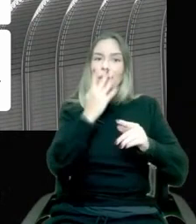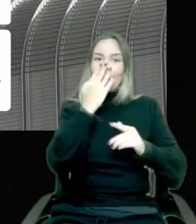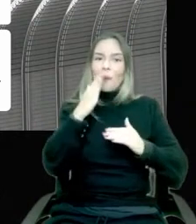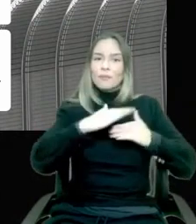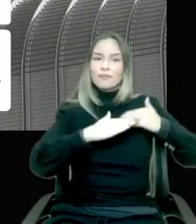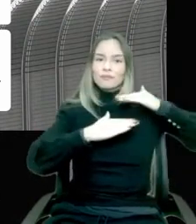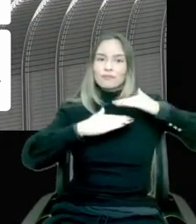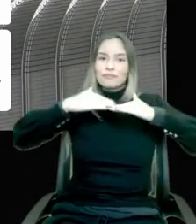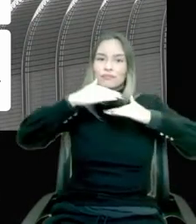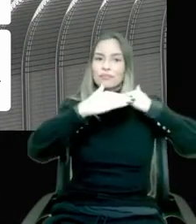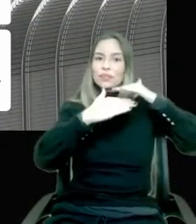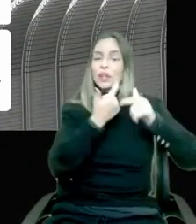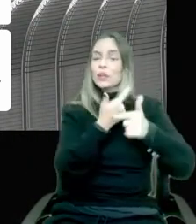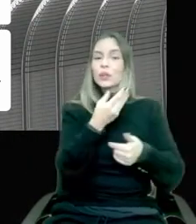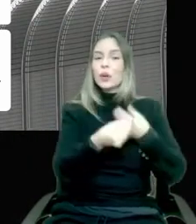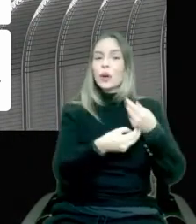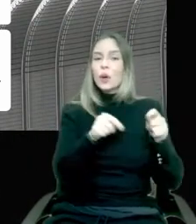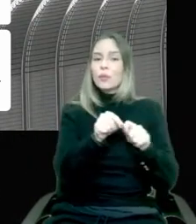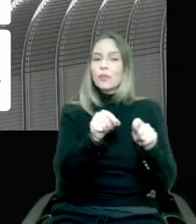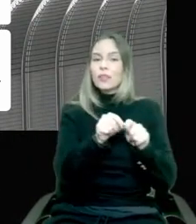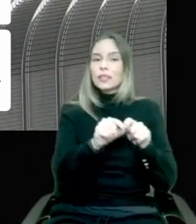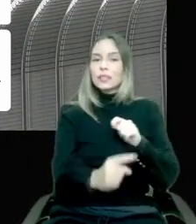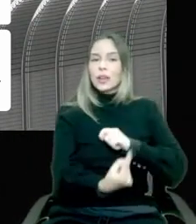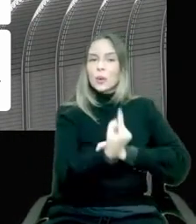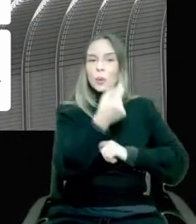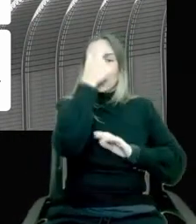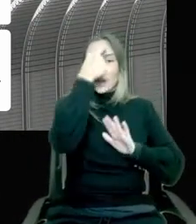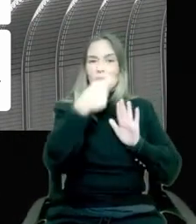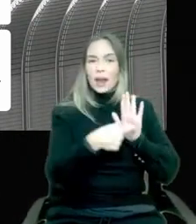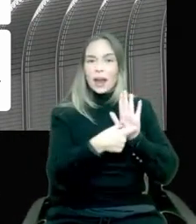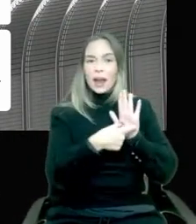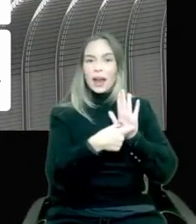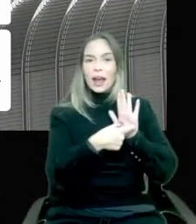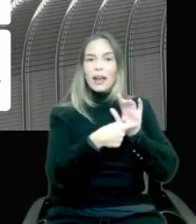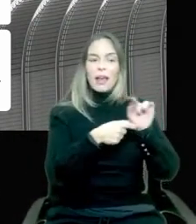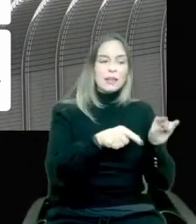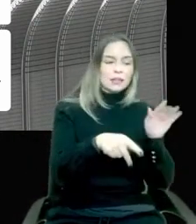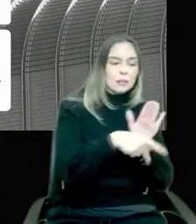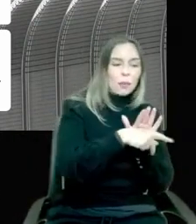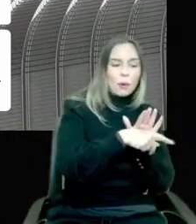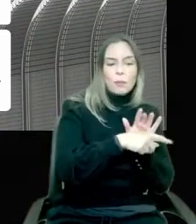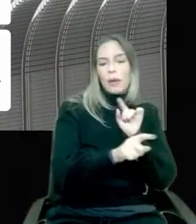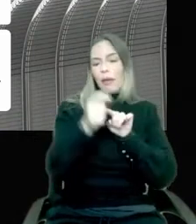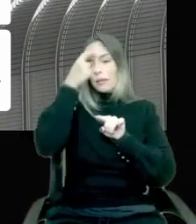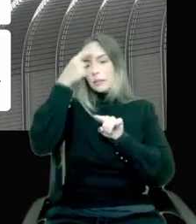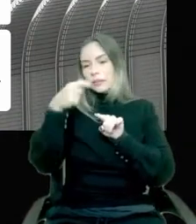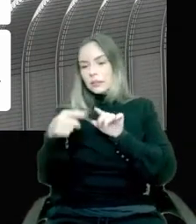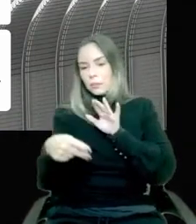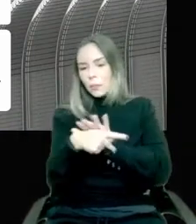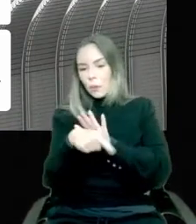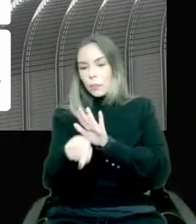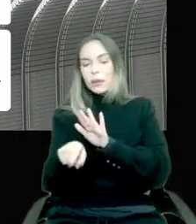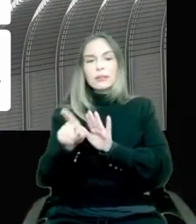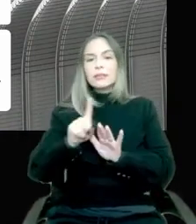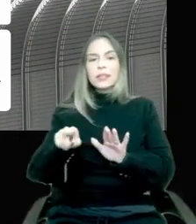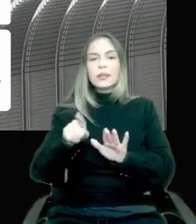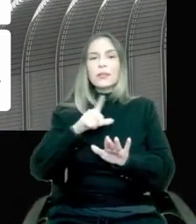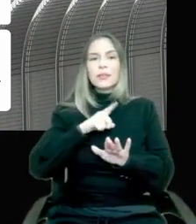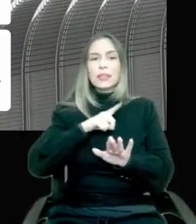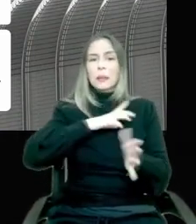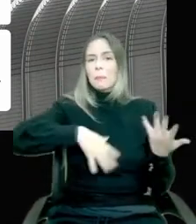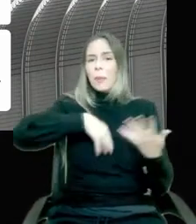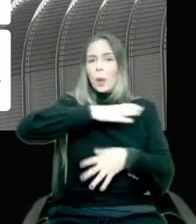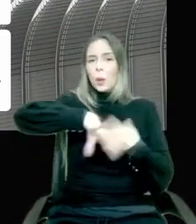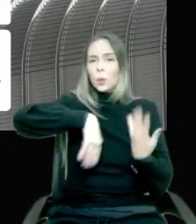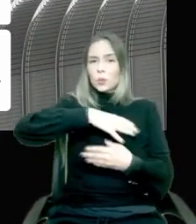it, then you have, okay, one AI going to this initiative, one AI on this initiative, and you have a mess. So you need to organize,